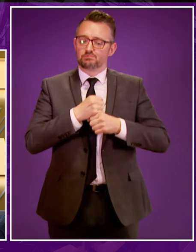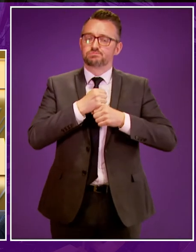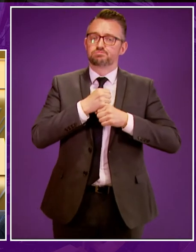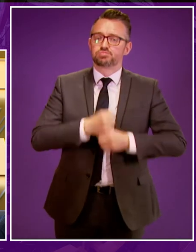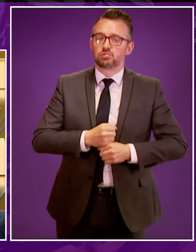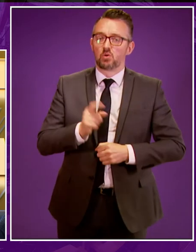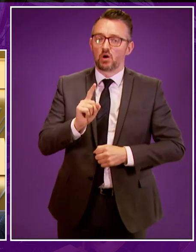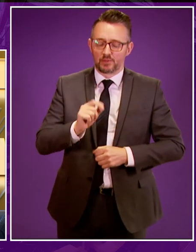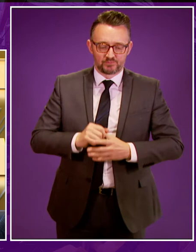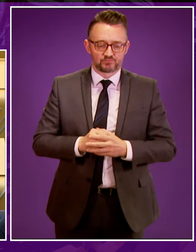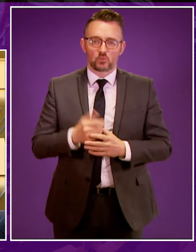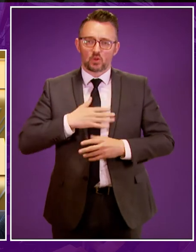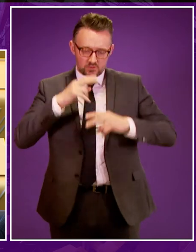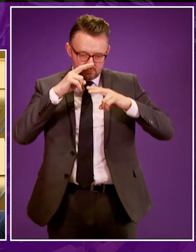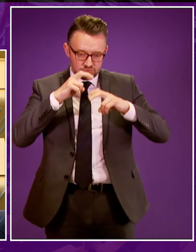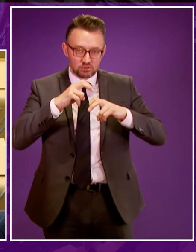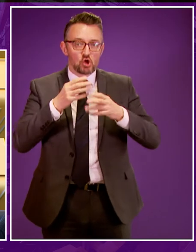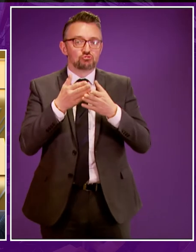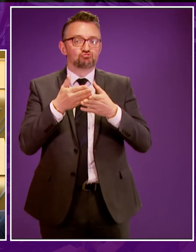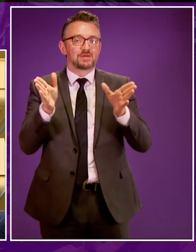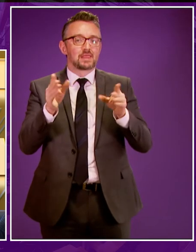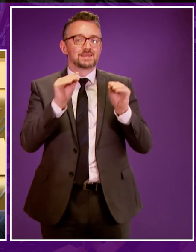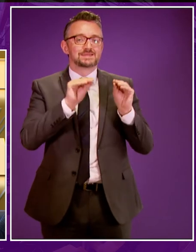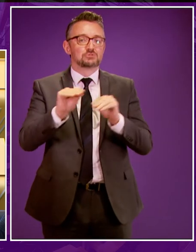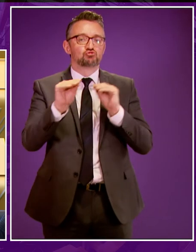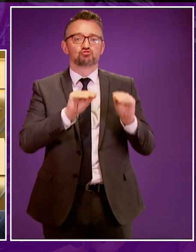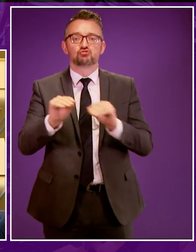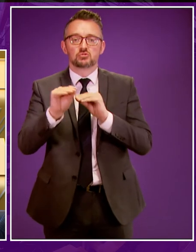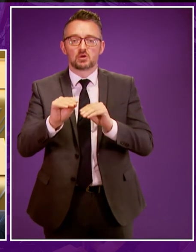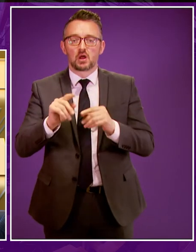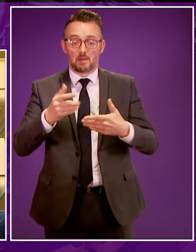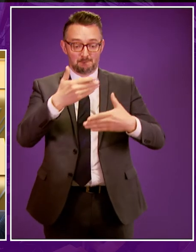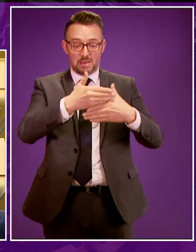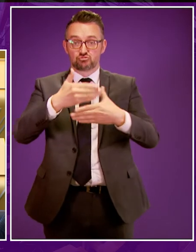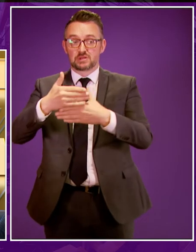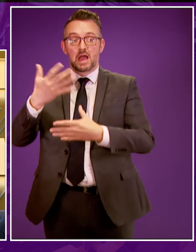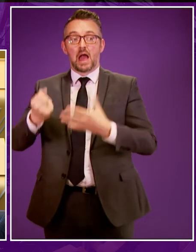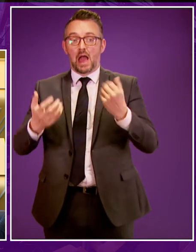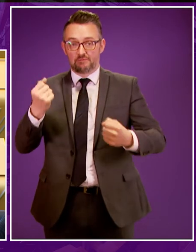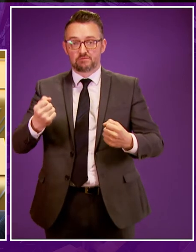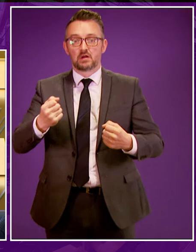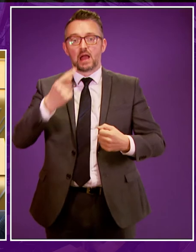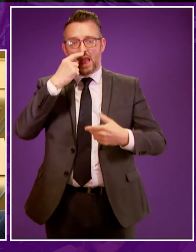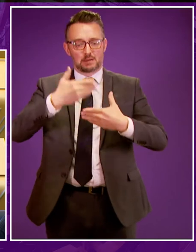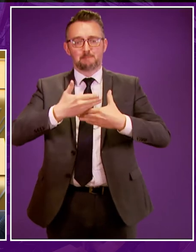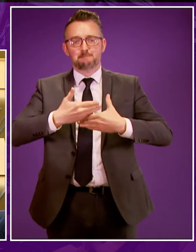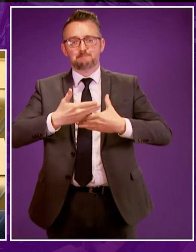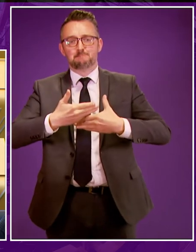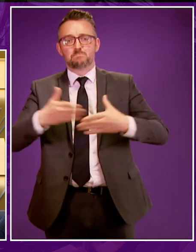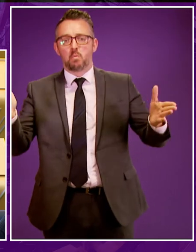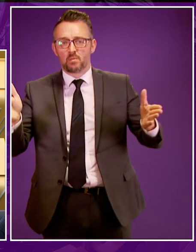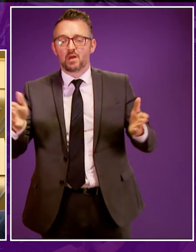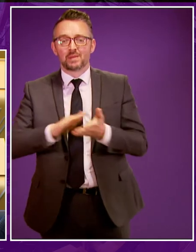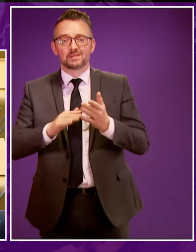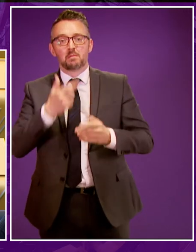to doing is for example exploring with the General Teaching Council for Scotland how we can remove some of the barriers that exist to deaf people entering